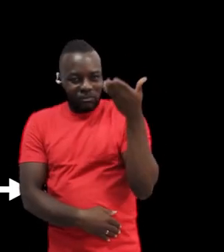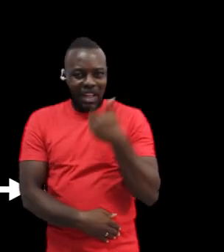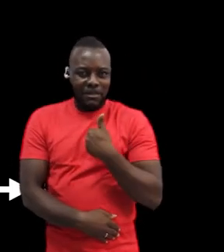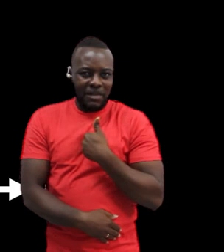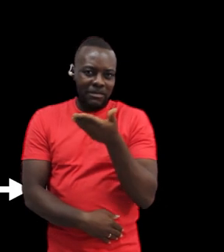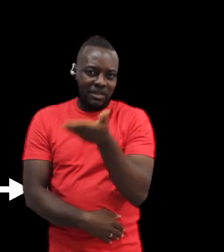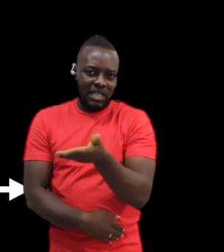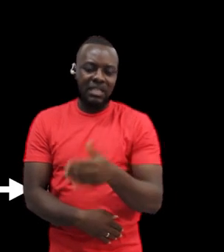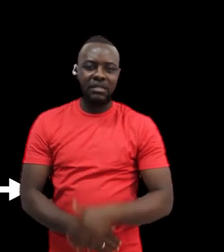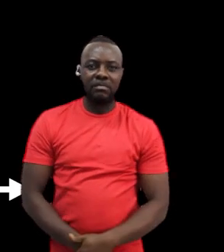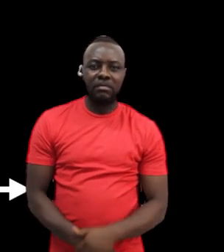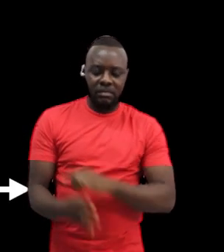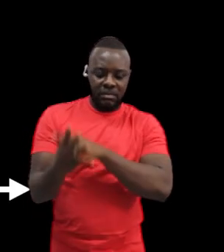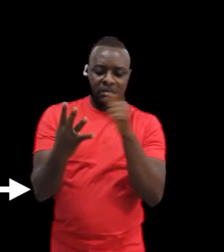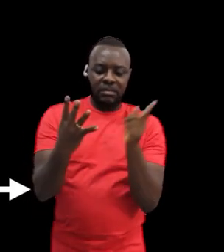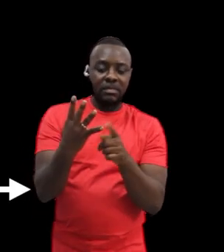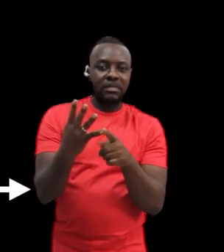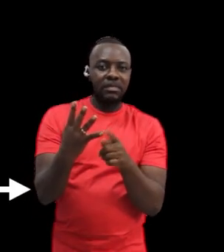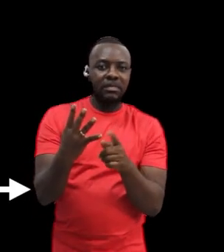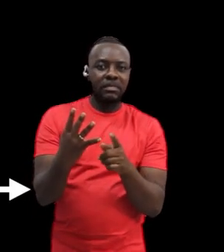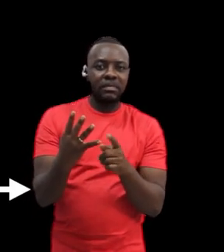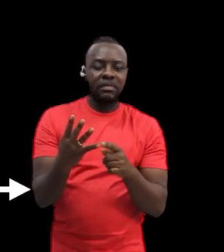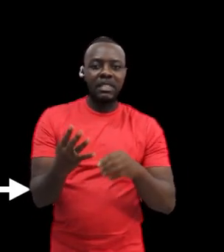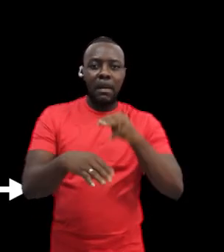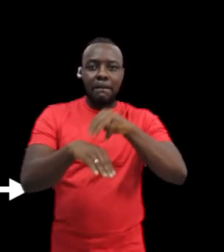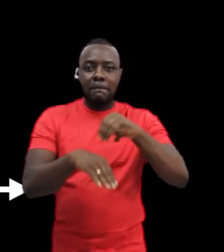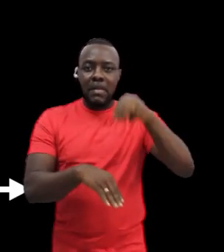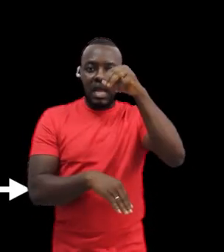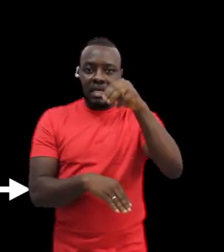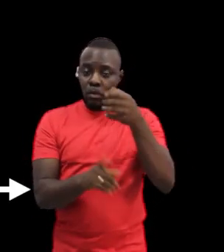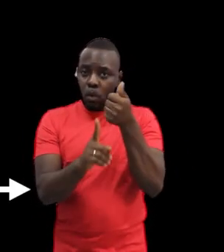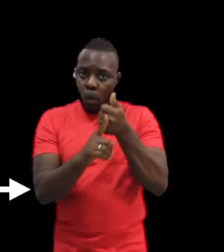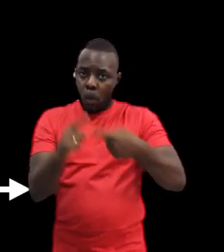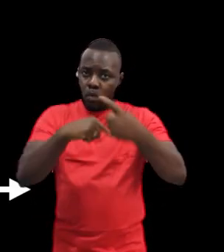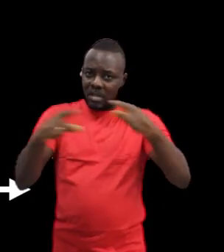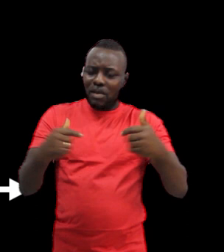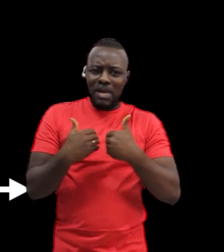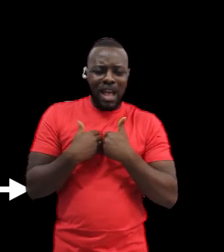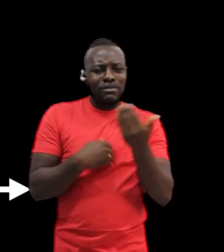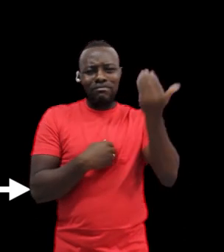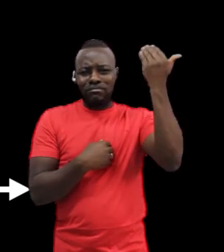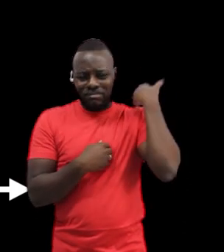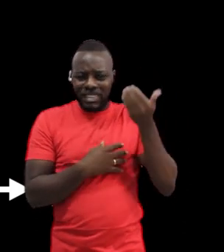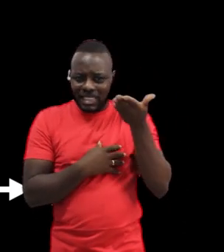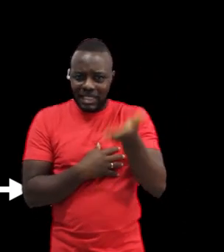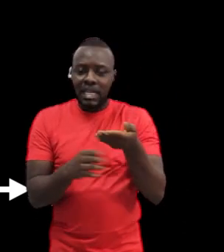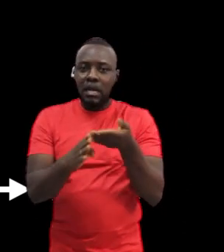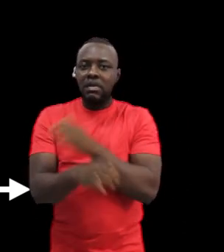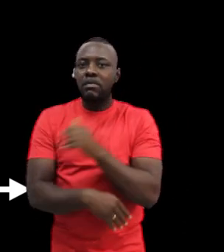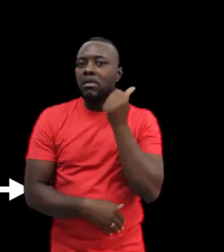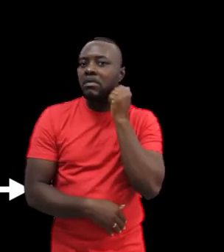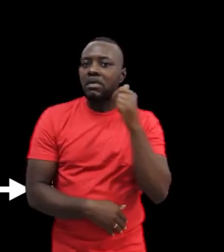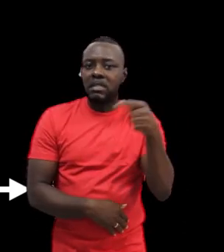of Buakako used in Ivory Coast. Specific to Ghana, we know that Adam Roby Sign Language was isolated too and not